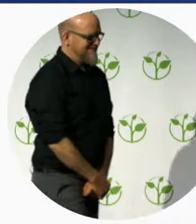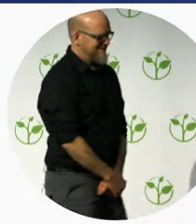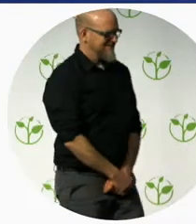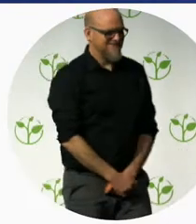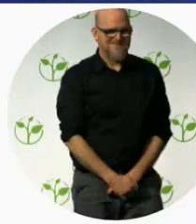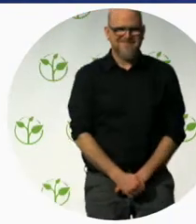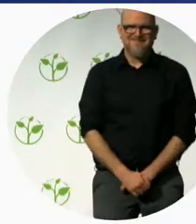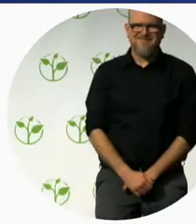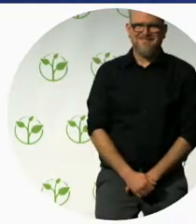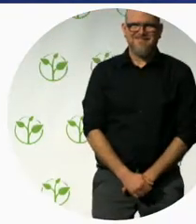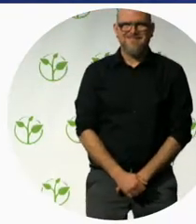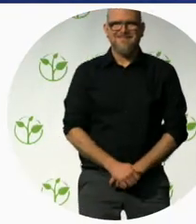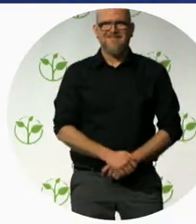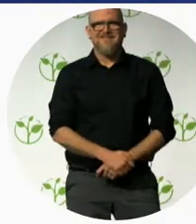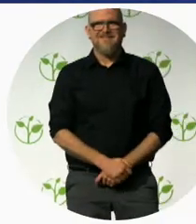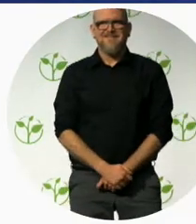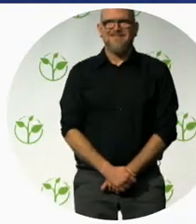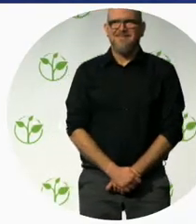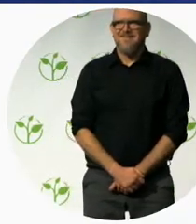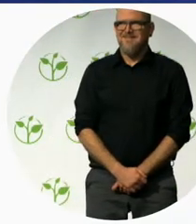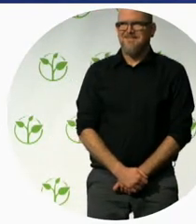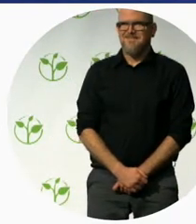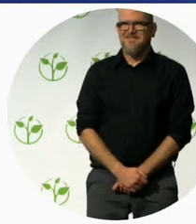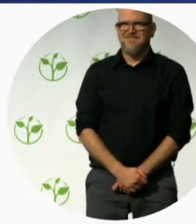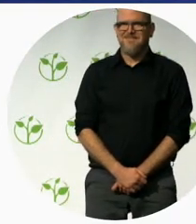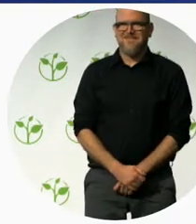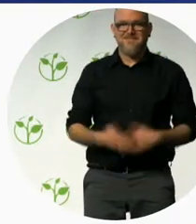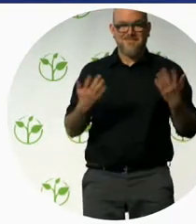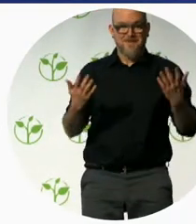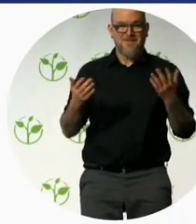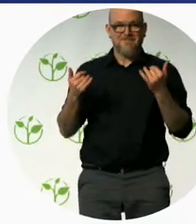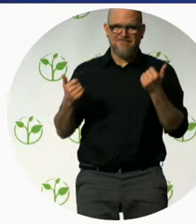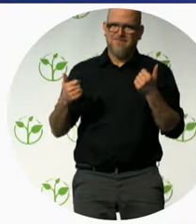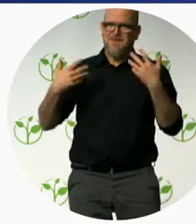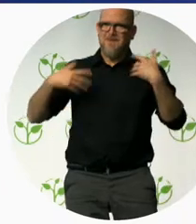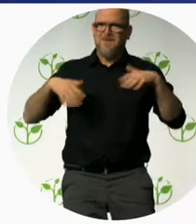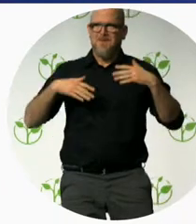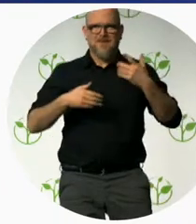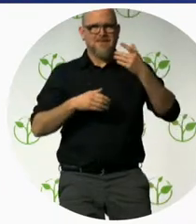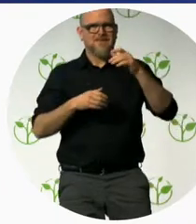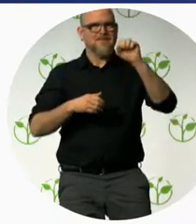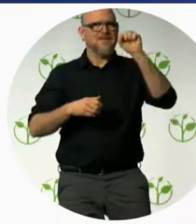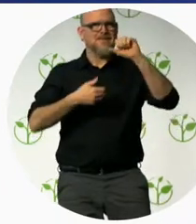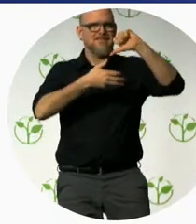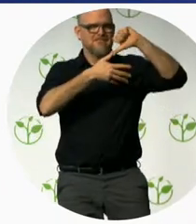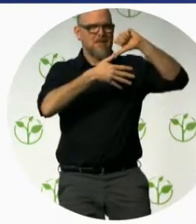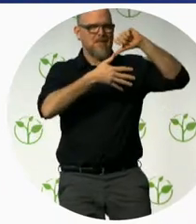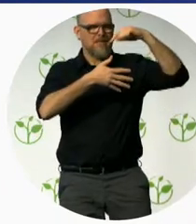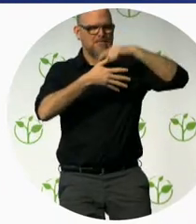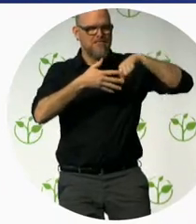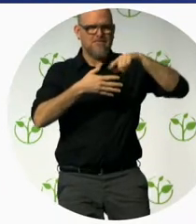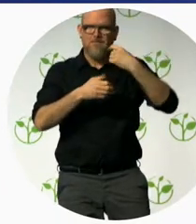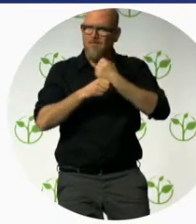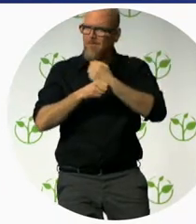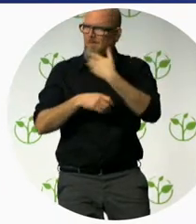accessibility in tourism. And you're mastering that very well in South America for all. Thank you very much. And so, we are